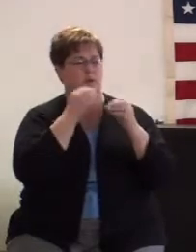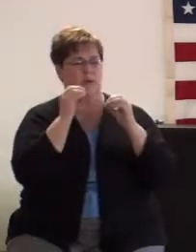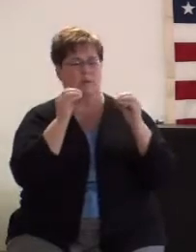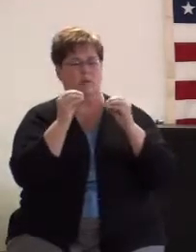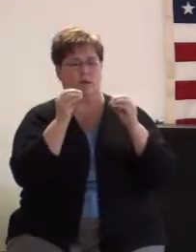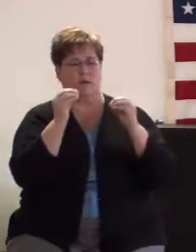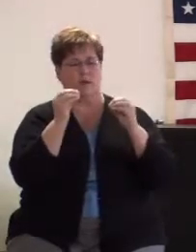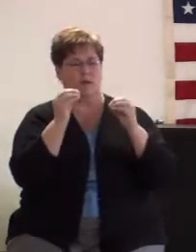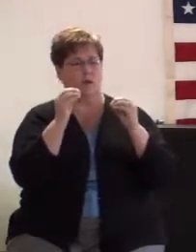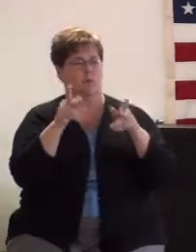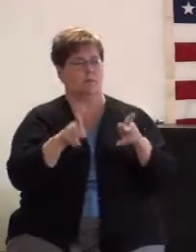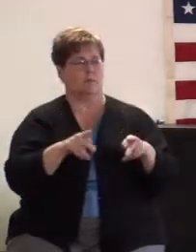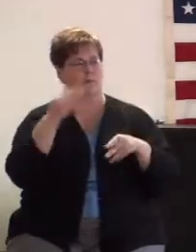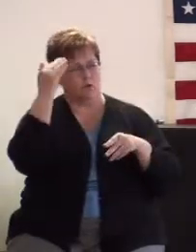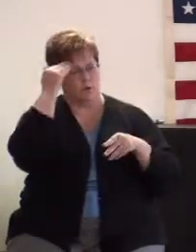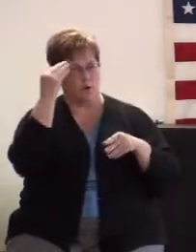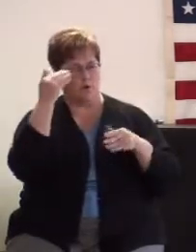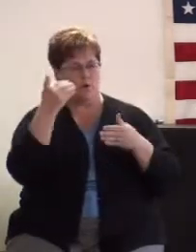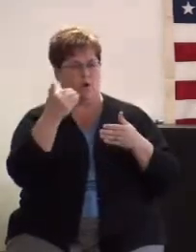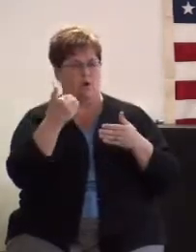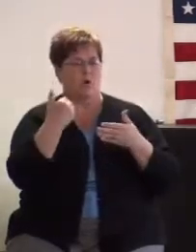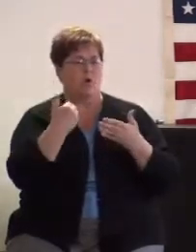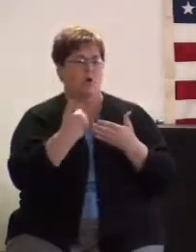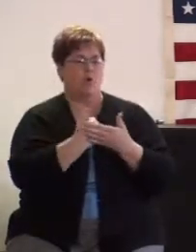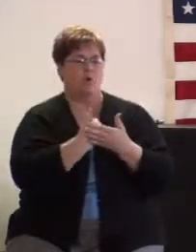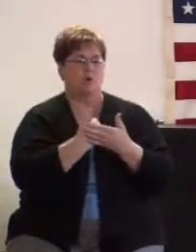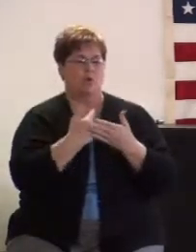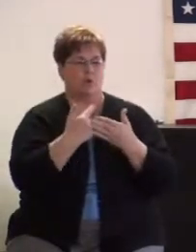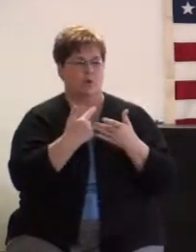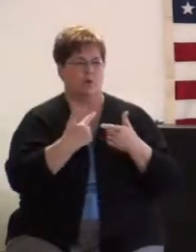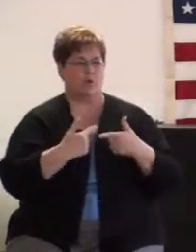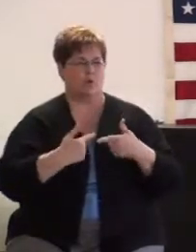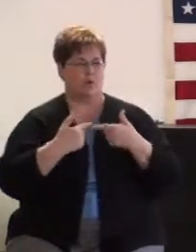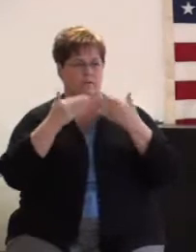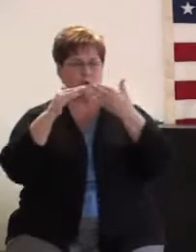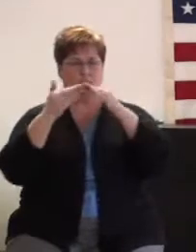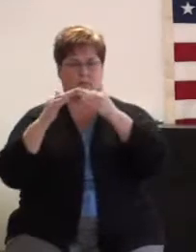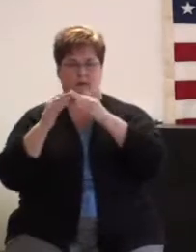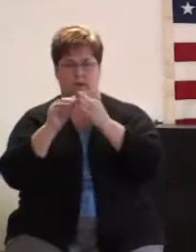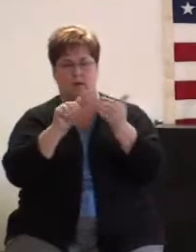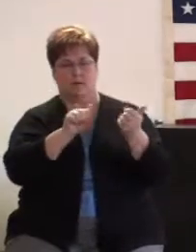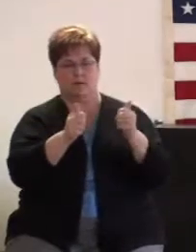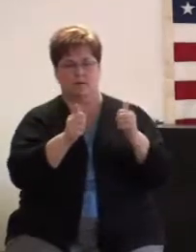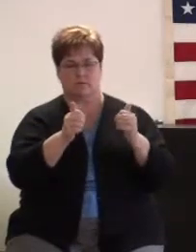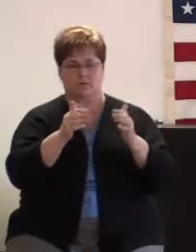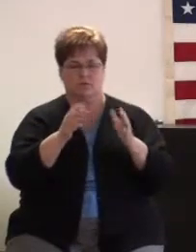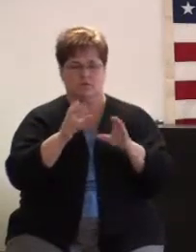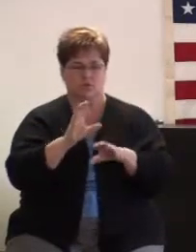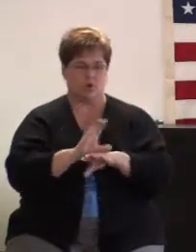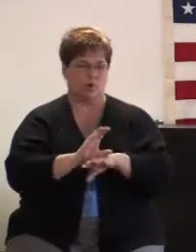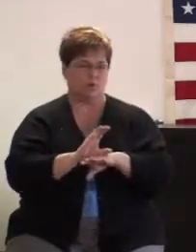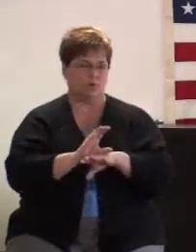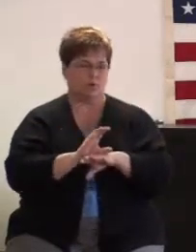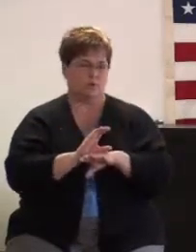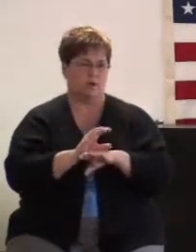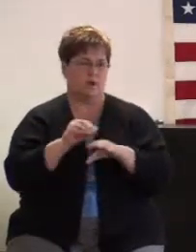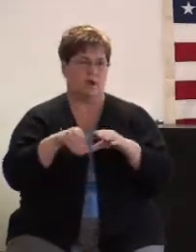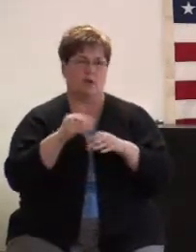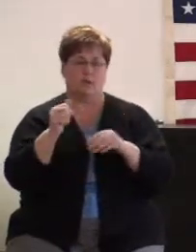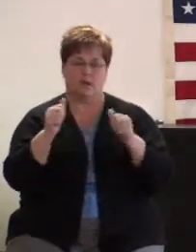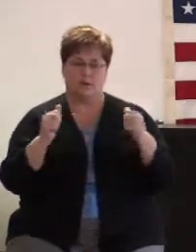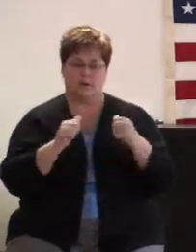New Life Community Baptist Church outside this area except the ones that pull us up on the internet